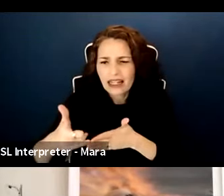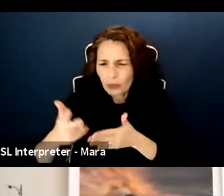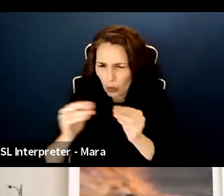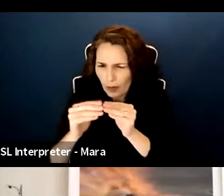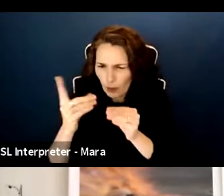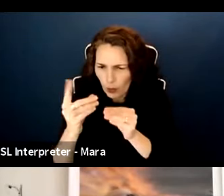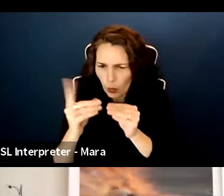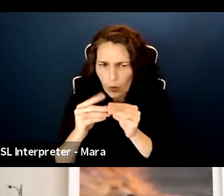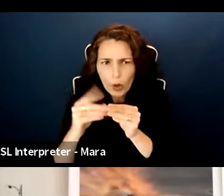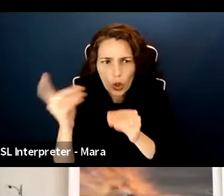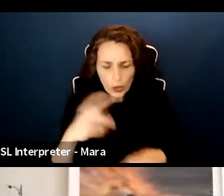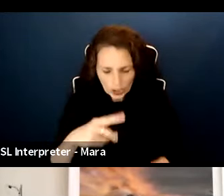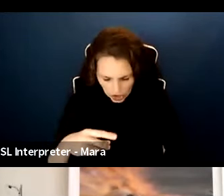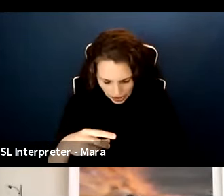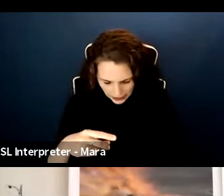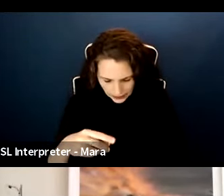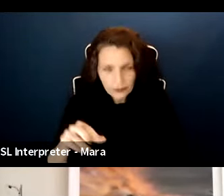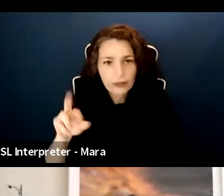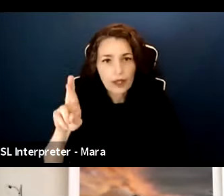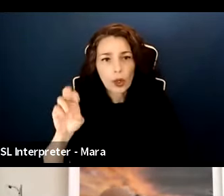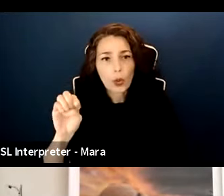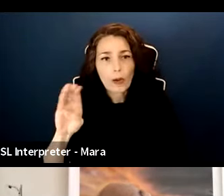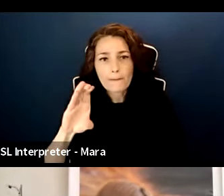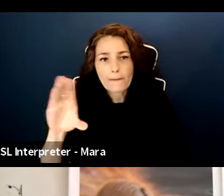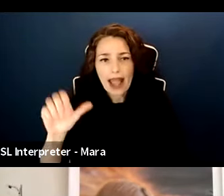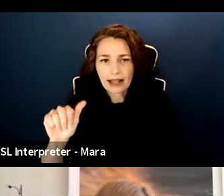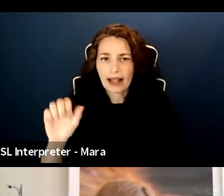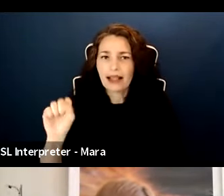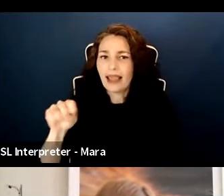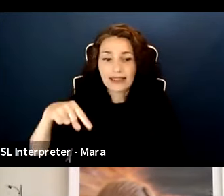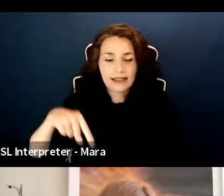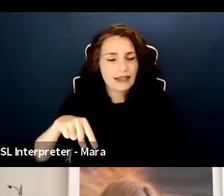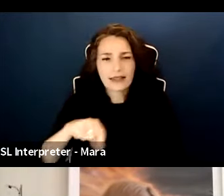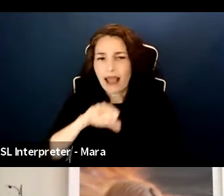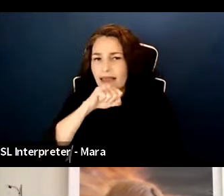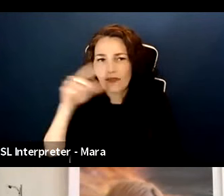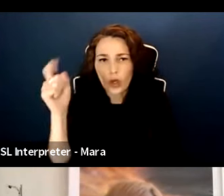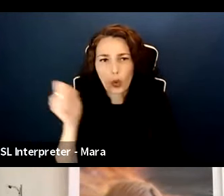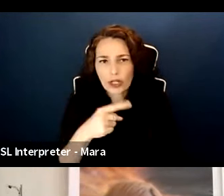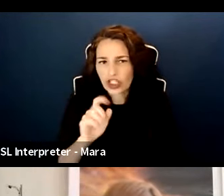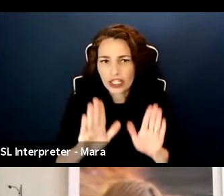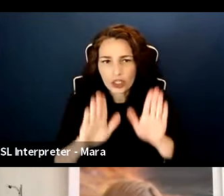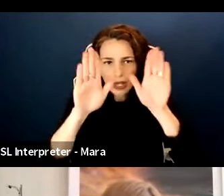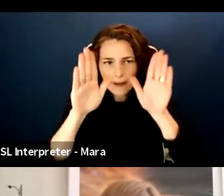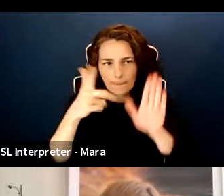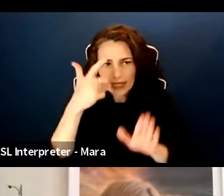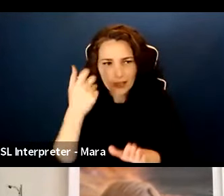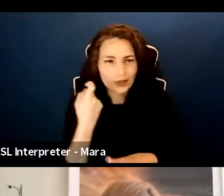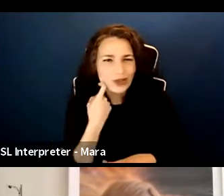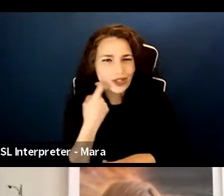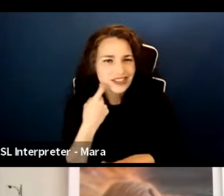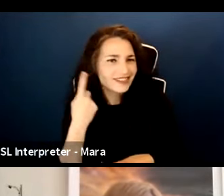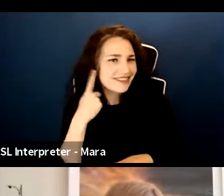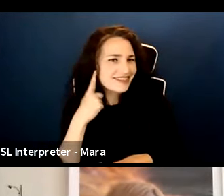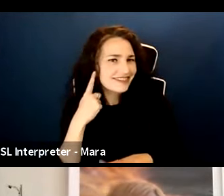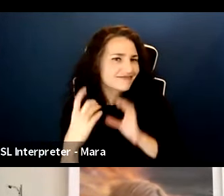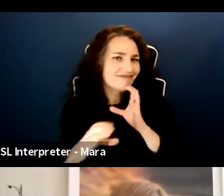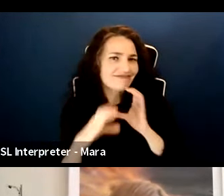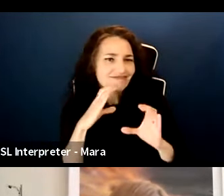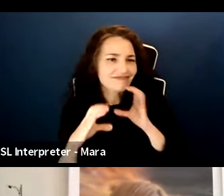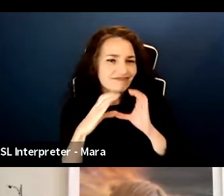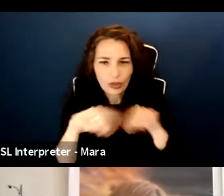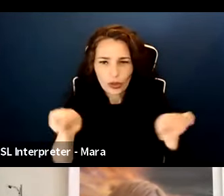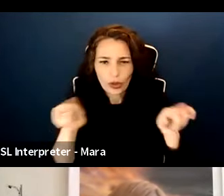Yeah, this is a great one. And I love it because it talks about, and I just having heard the conversations that you guys, so many of you had as a committee